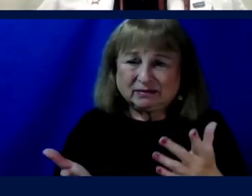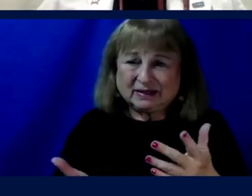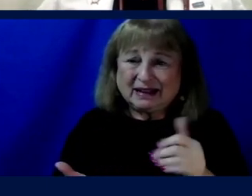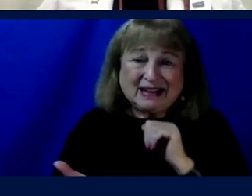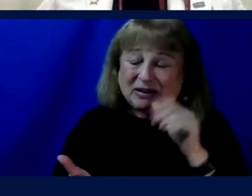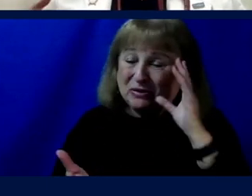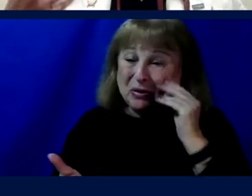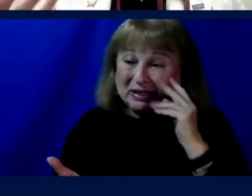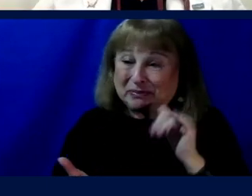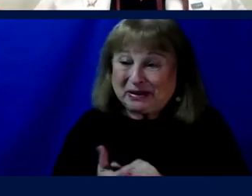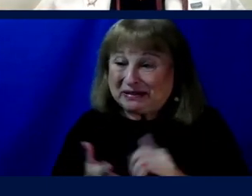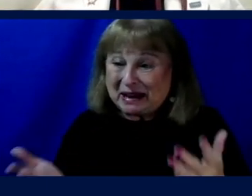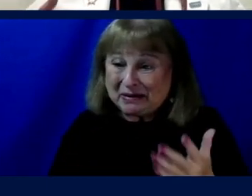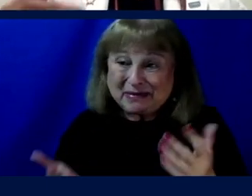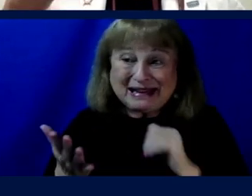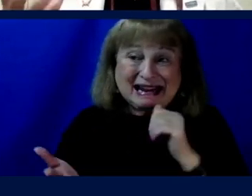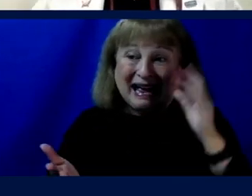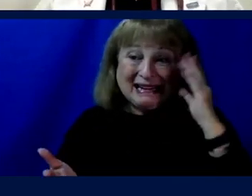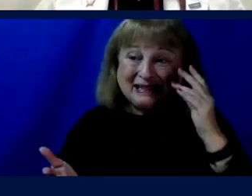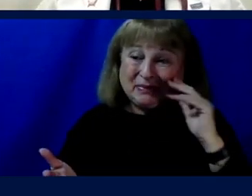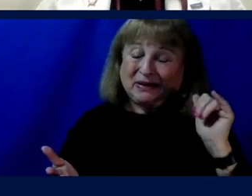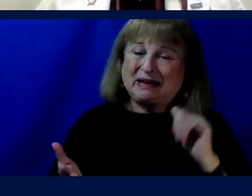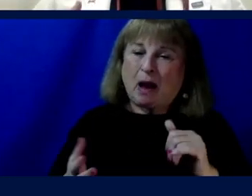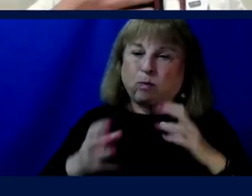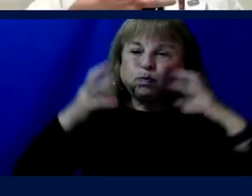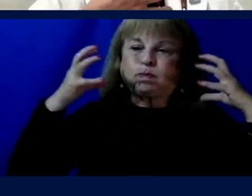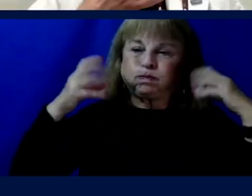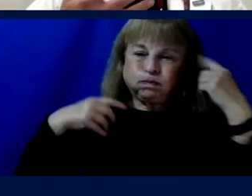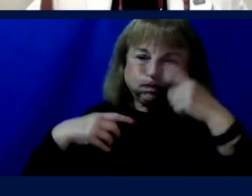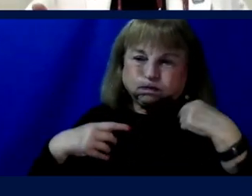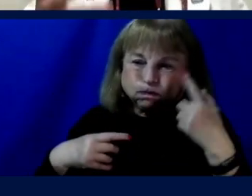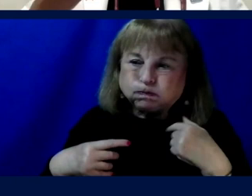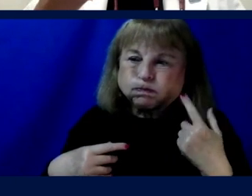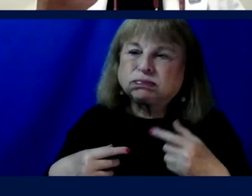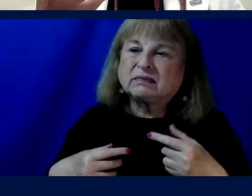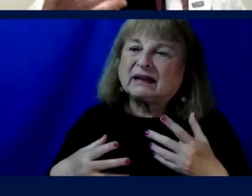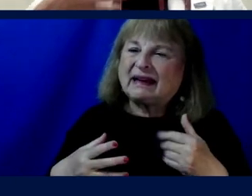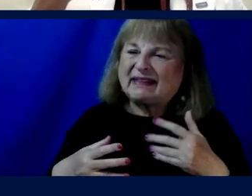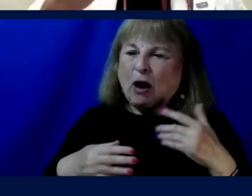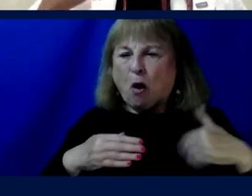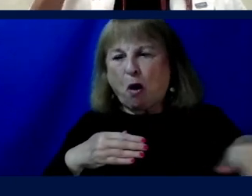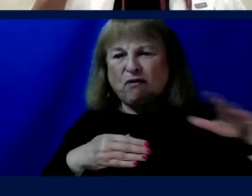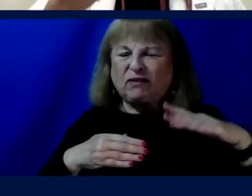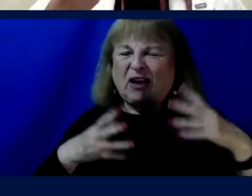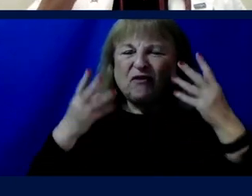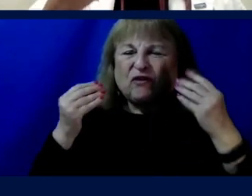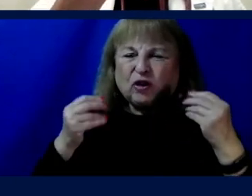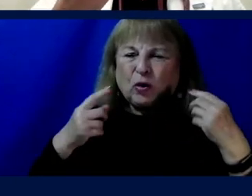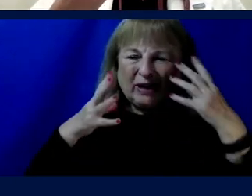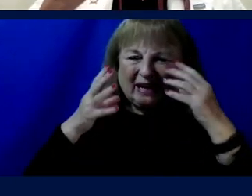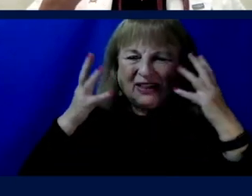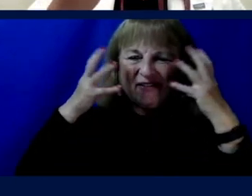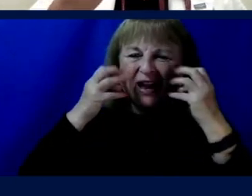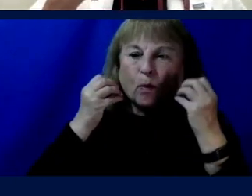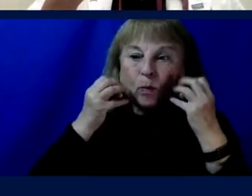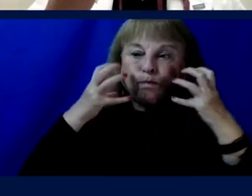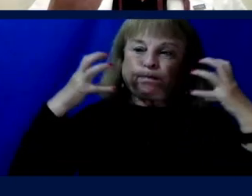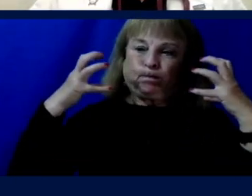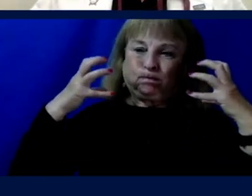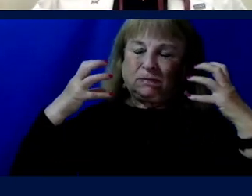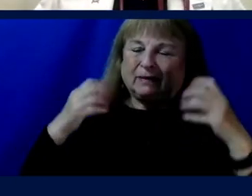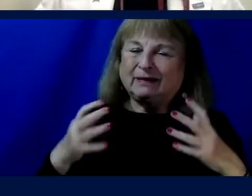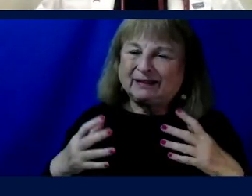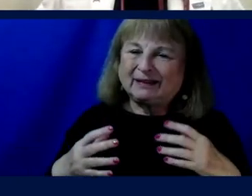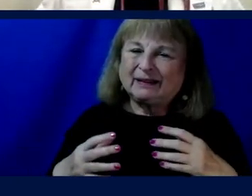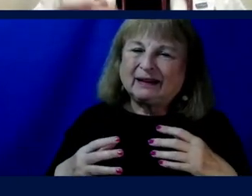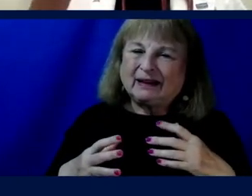experience that. You may not experience that puffy face, that, that overloading of fluid in the face that makes you all stuffy and not be able to